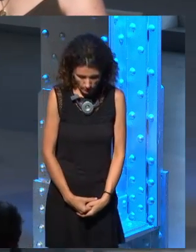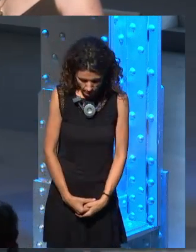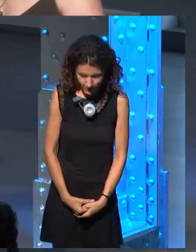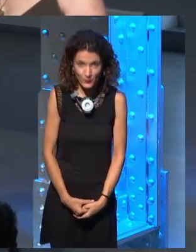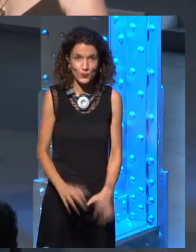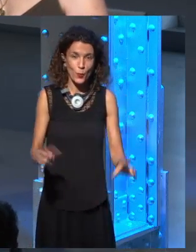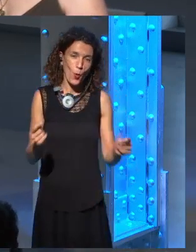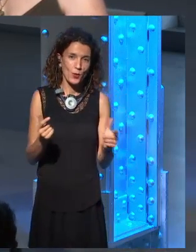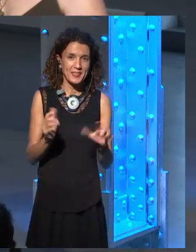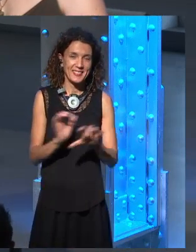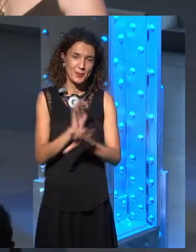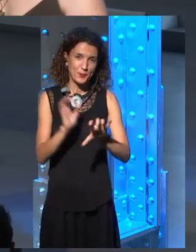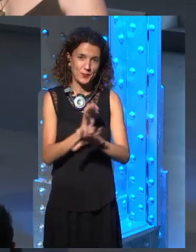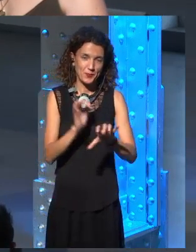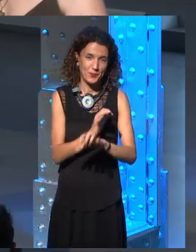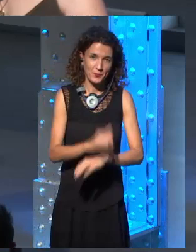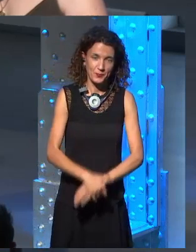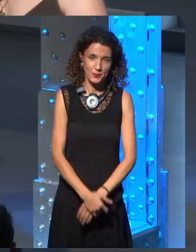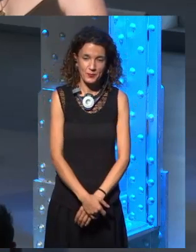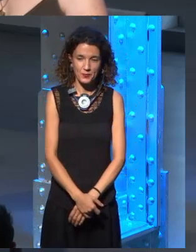bold question, but what do you think?